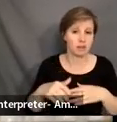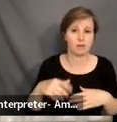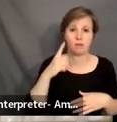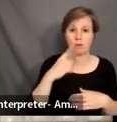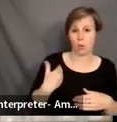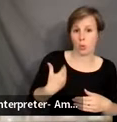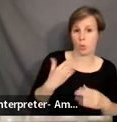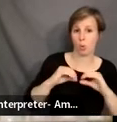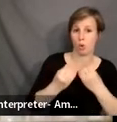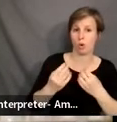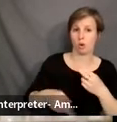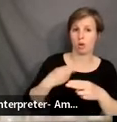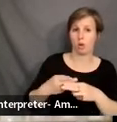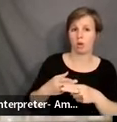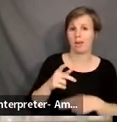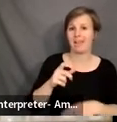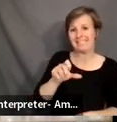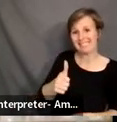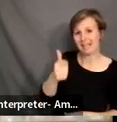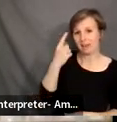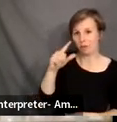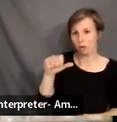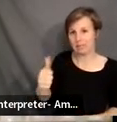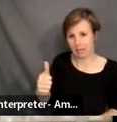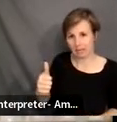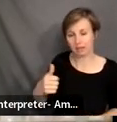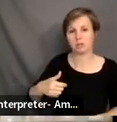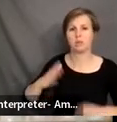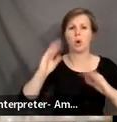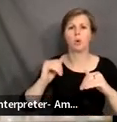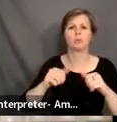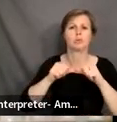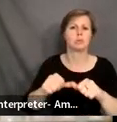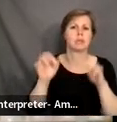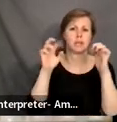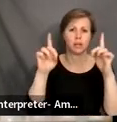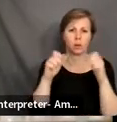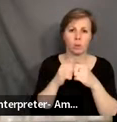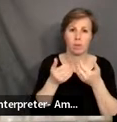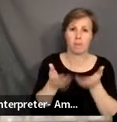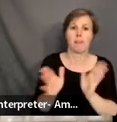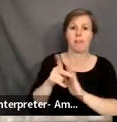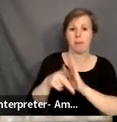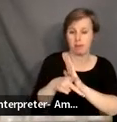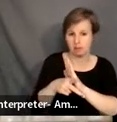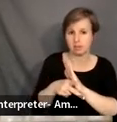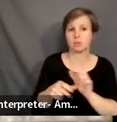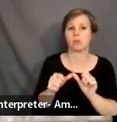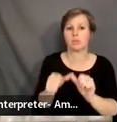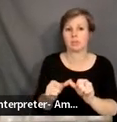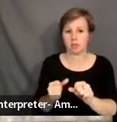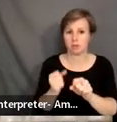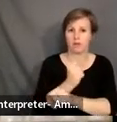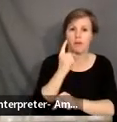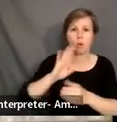youth organization called 10 for 10. She hopes to further her education in public policy to continue fighting